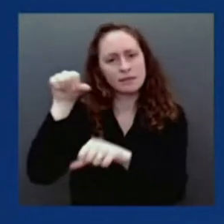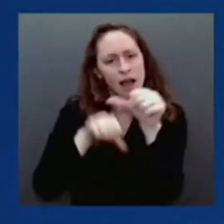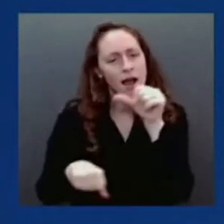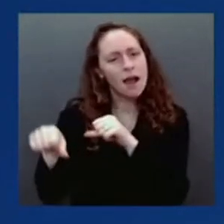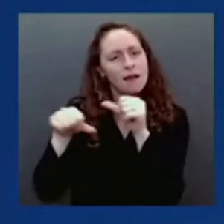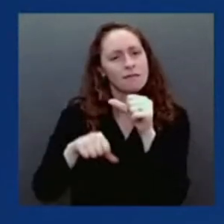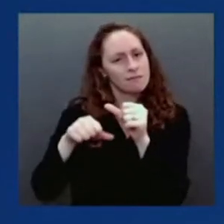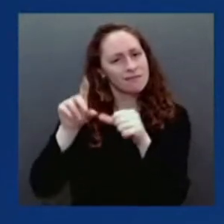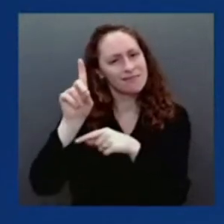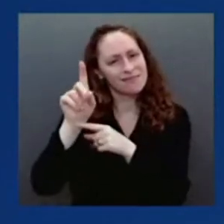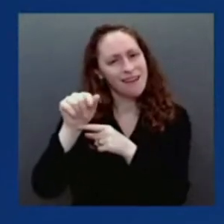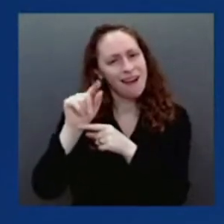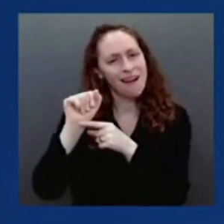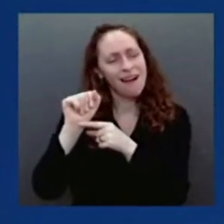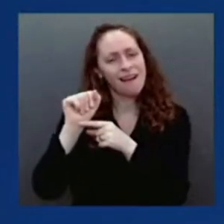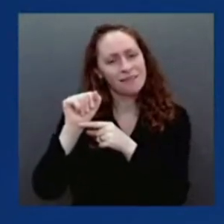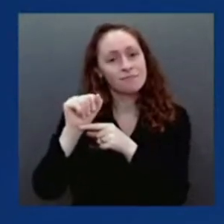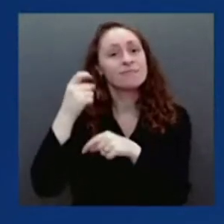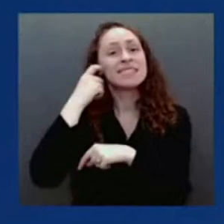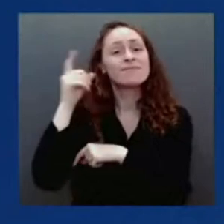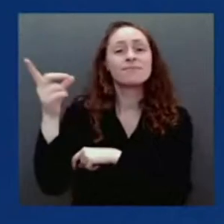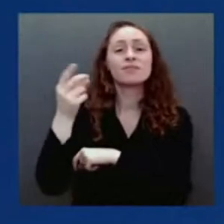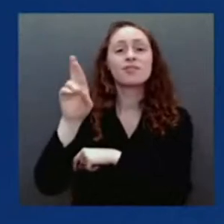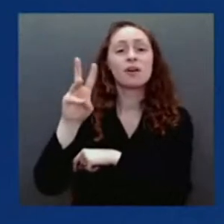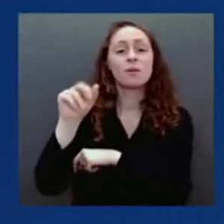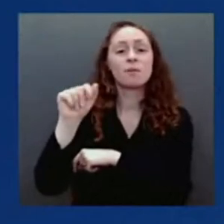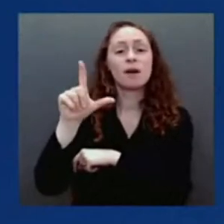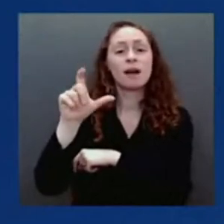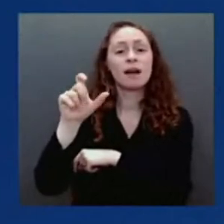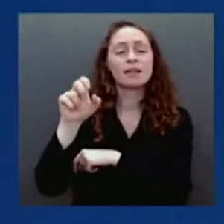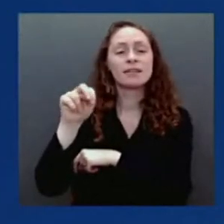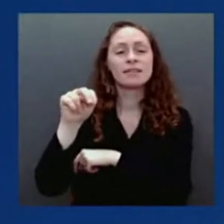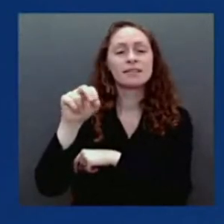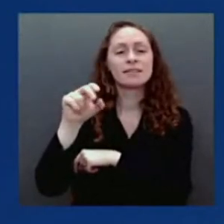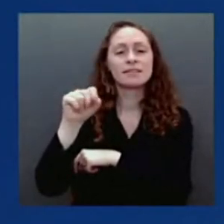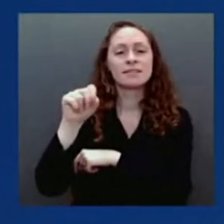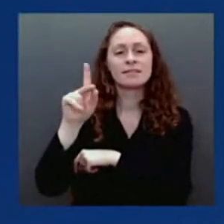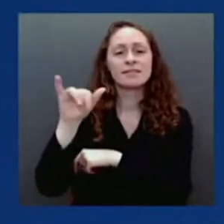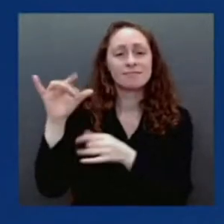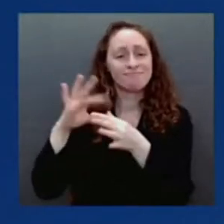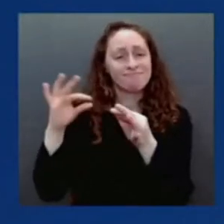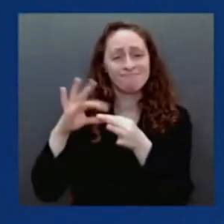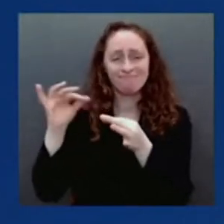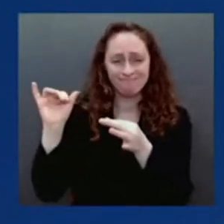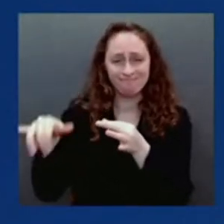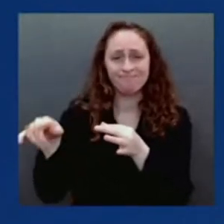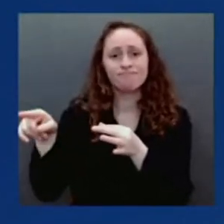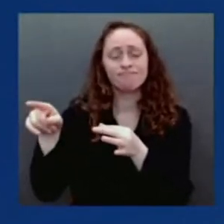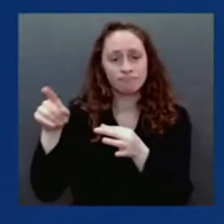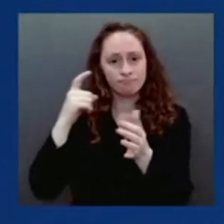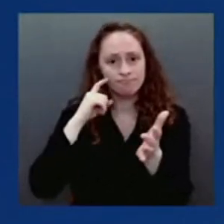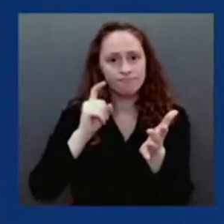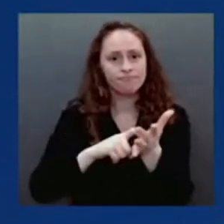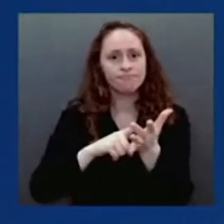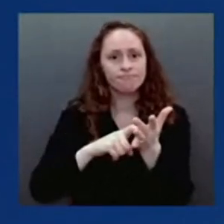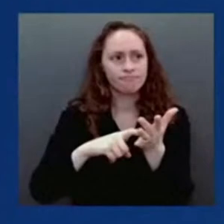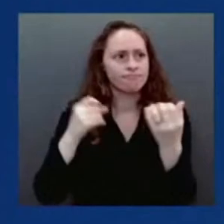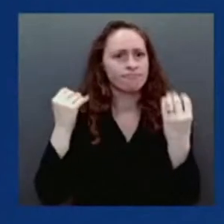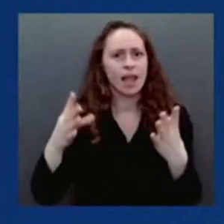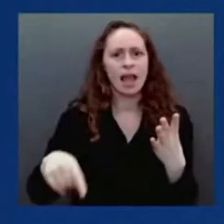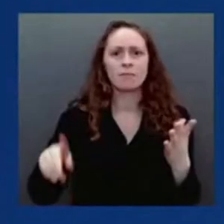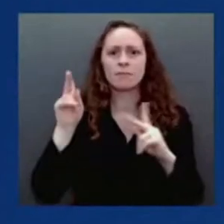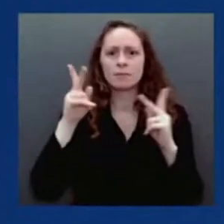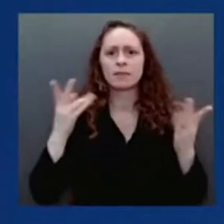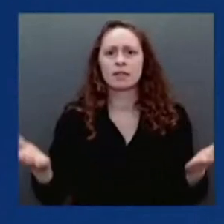The overwhelming proportion of people in this country who are vaccinated have gotten mRNA vaccinations, either the Moderna or the